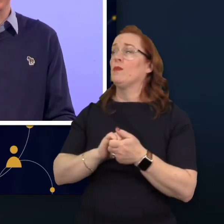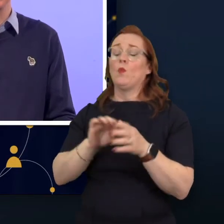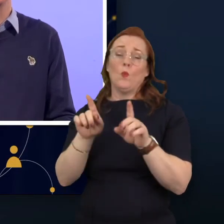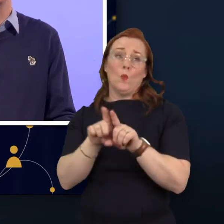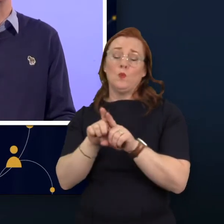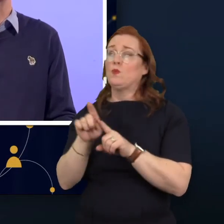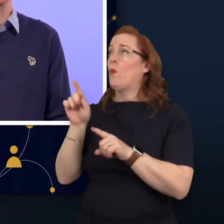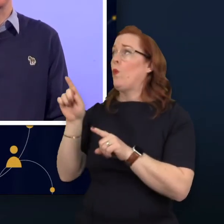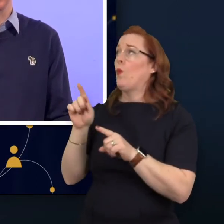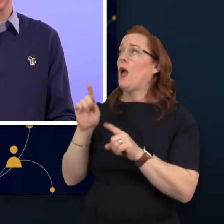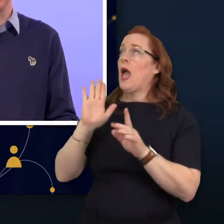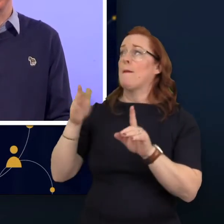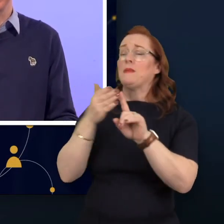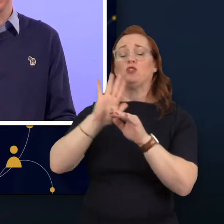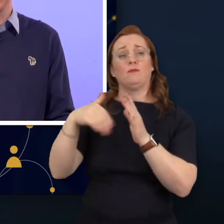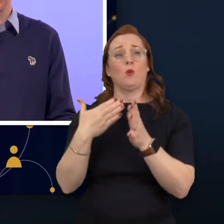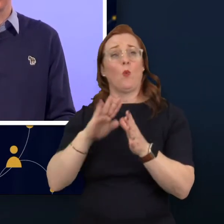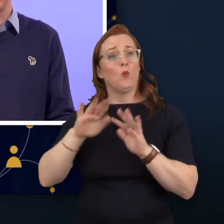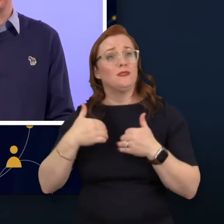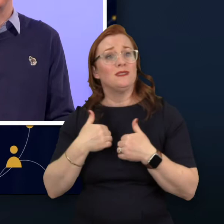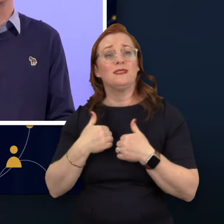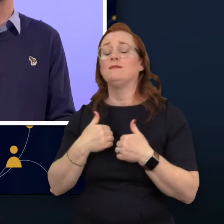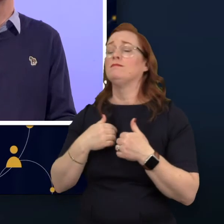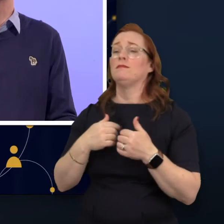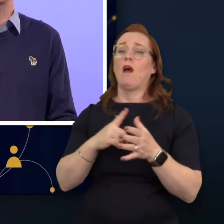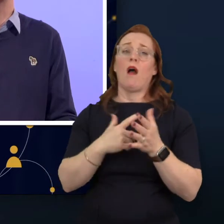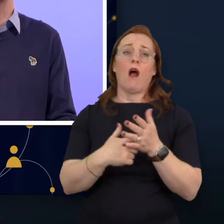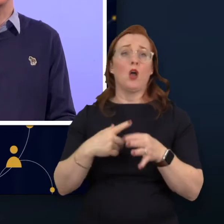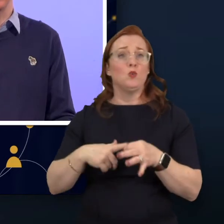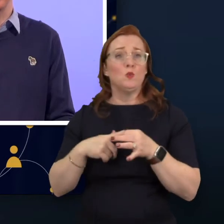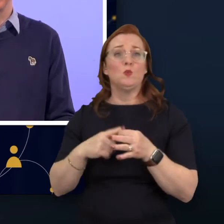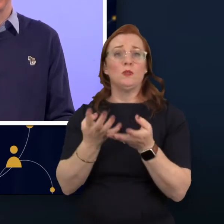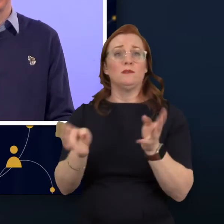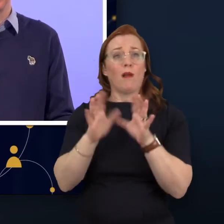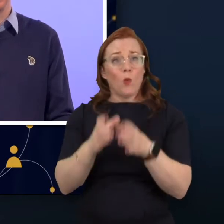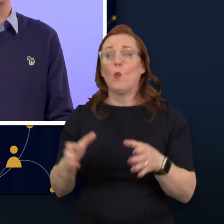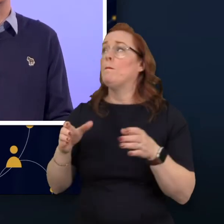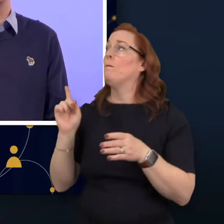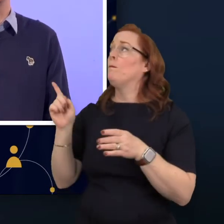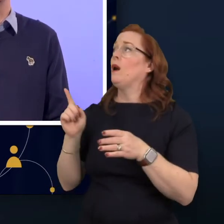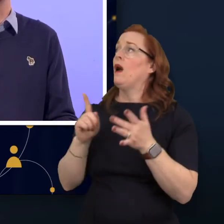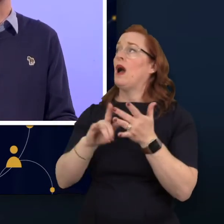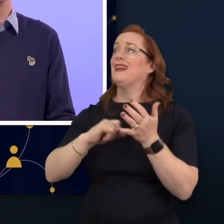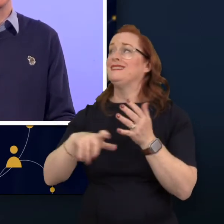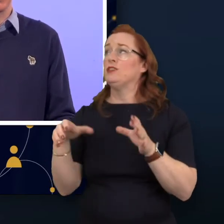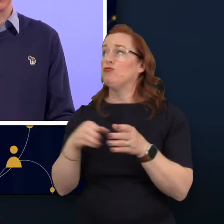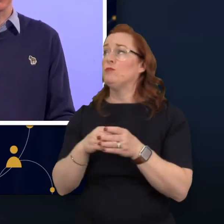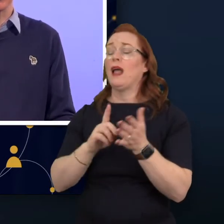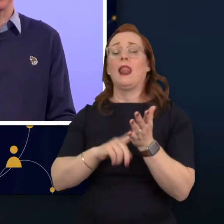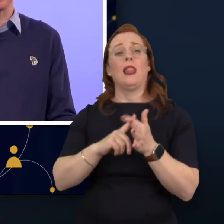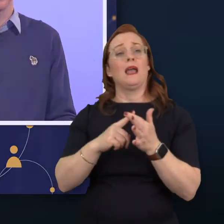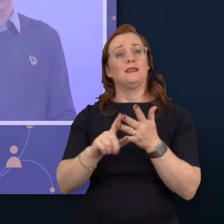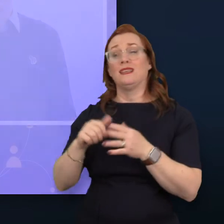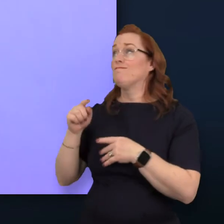well as Ambitious About Autism, RQ, Expand the Circle, the IC Group and